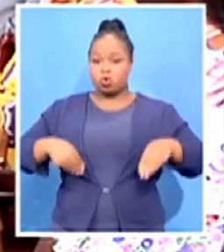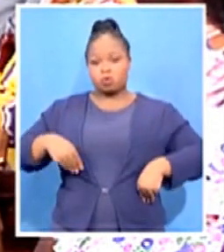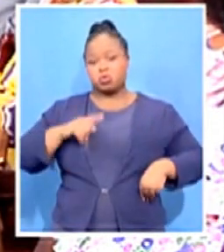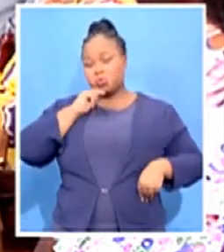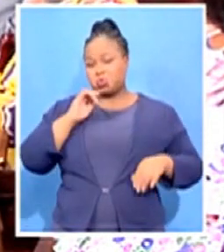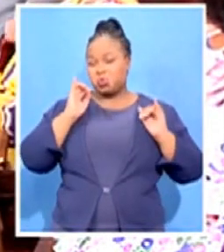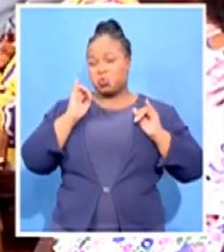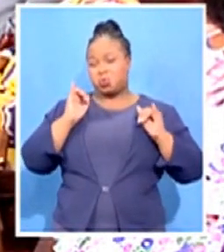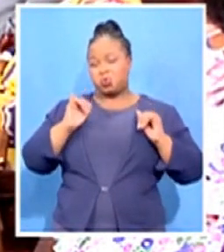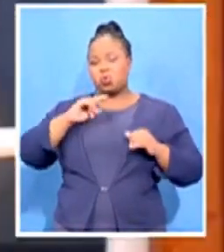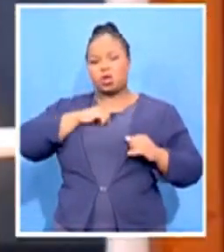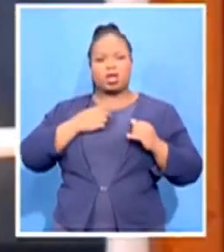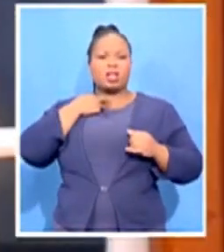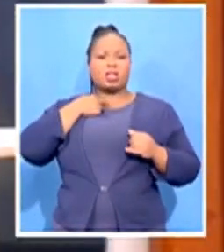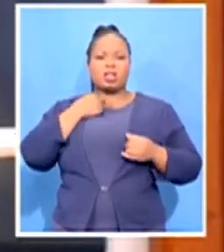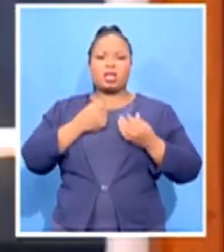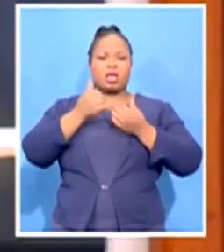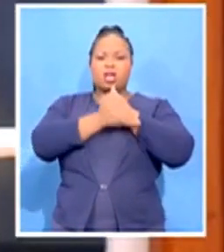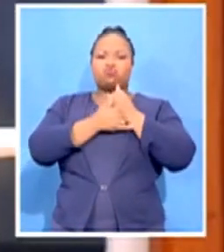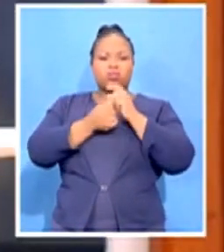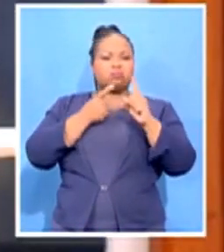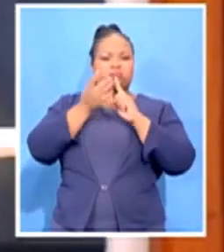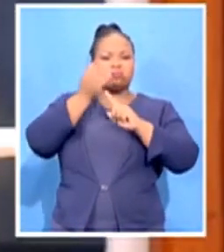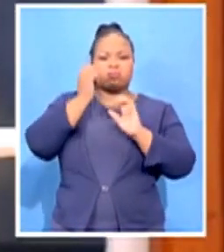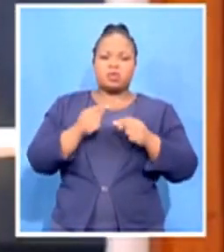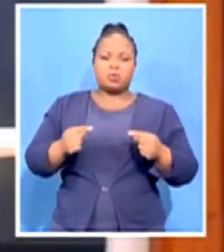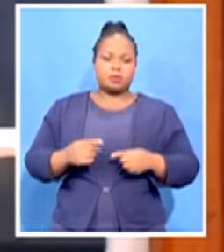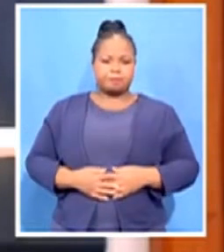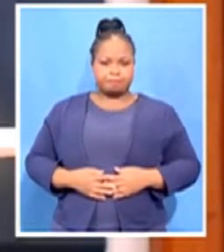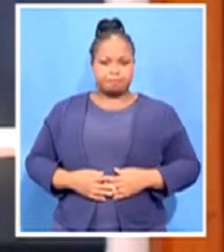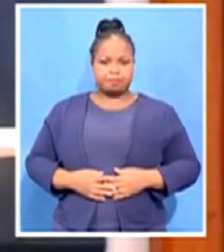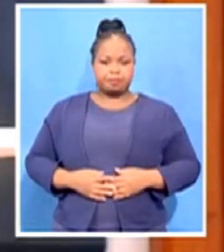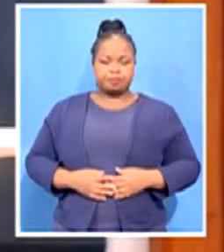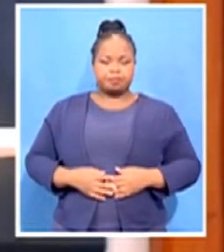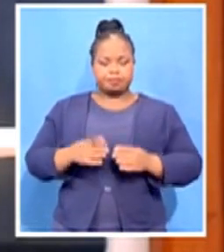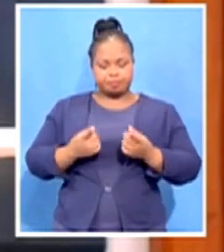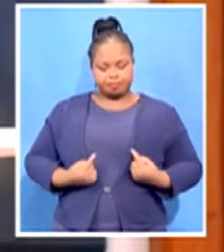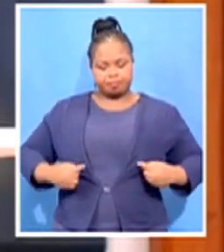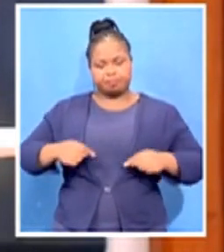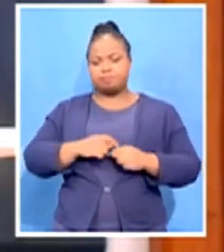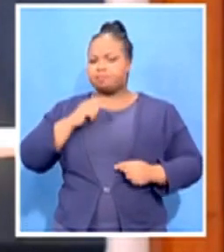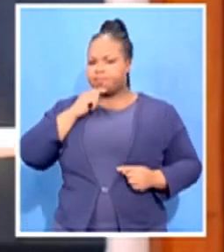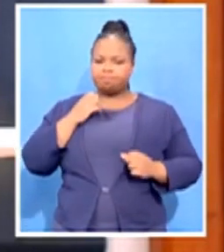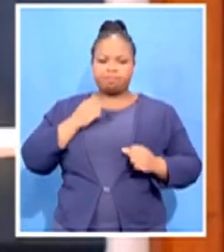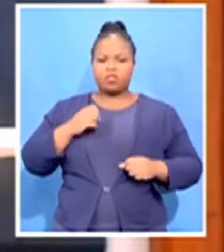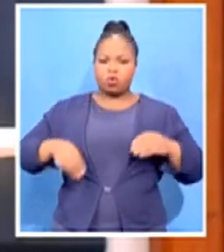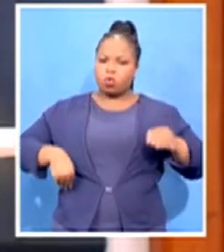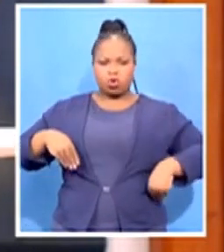realize their full potential. We stand firm against corruption as a government.